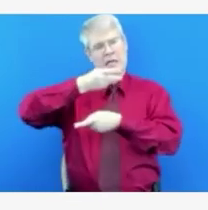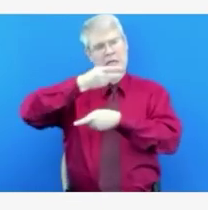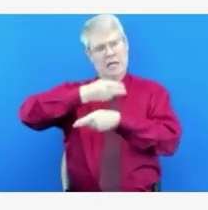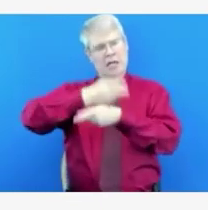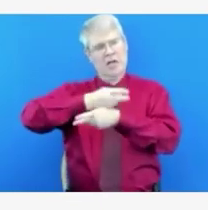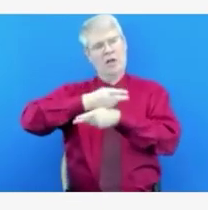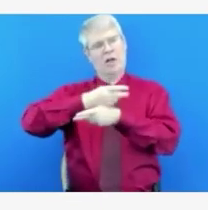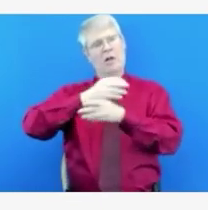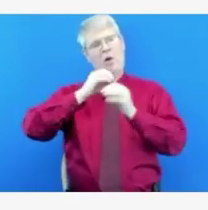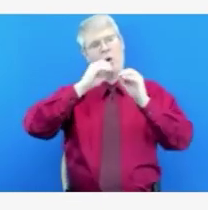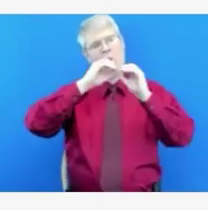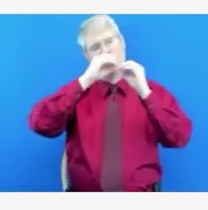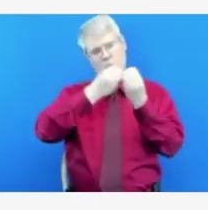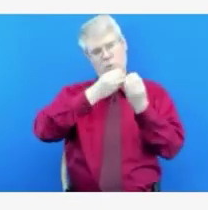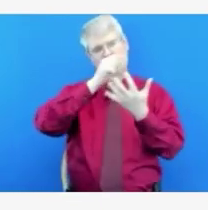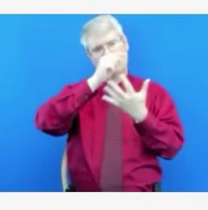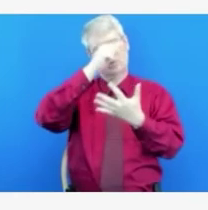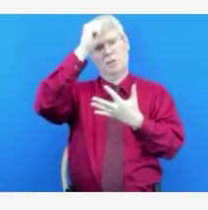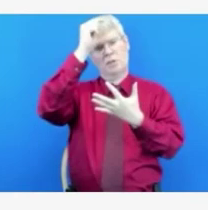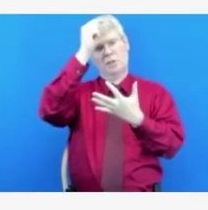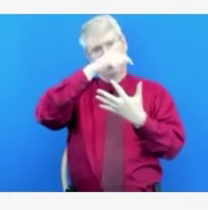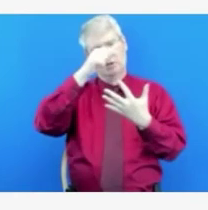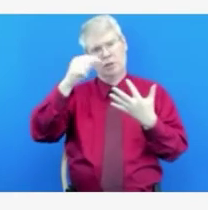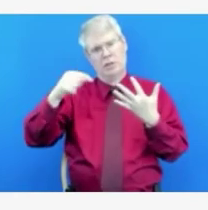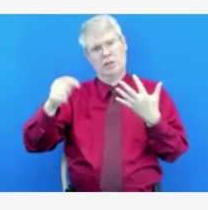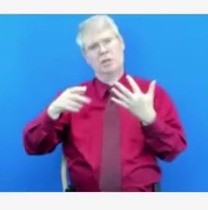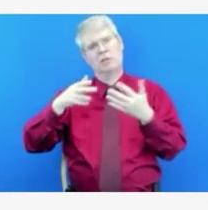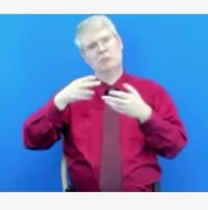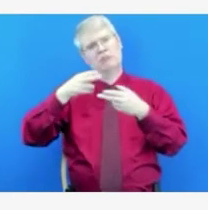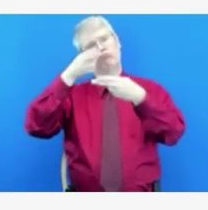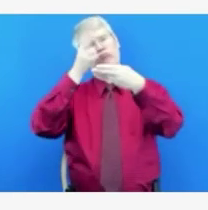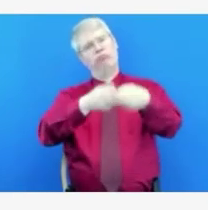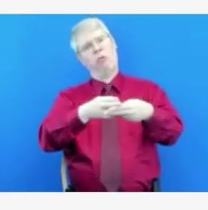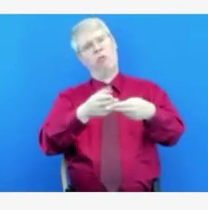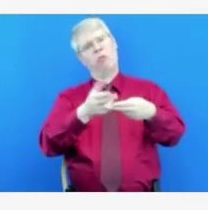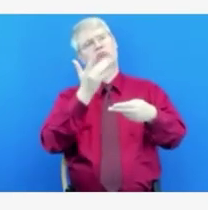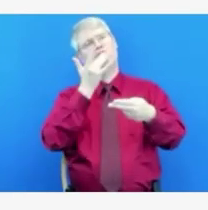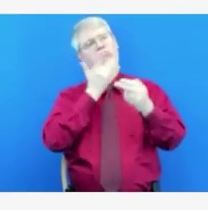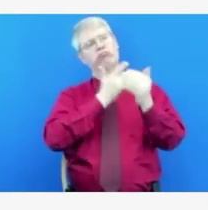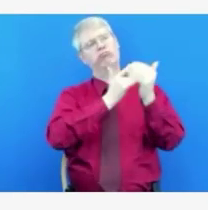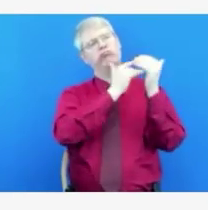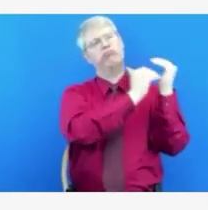reached that point at some point in the past month or so since mid-September?